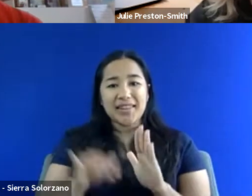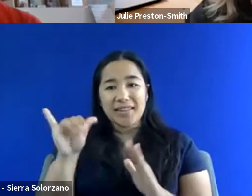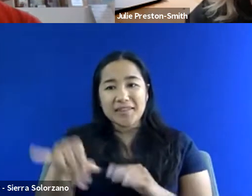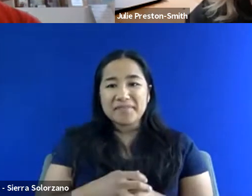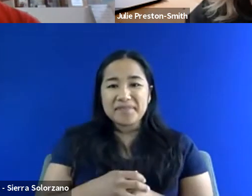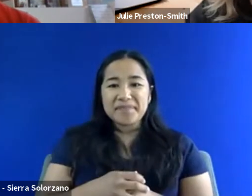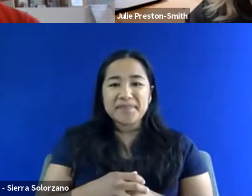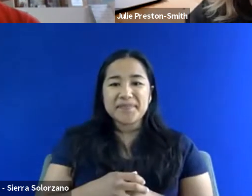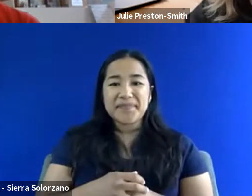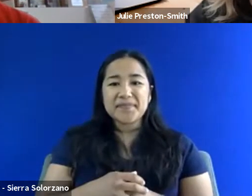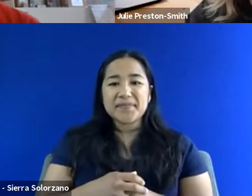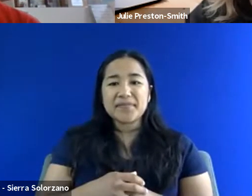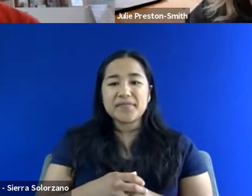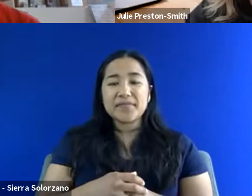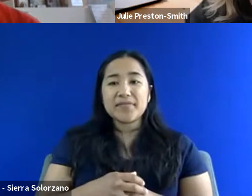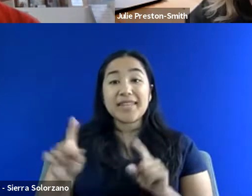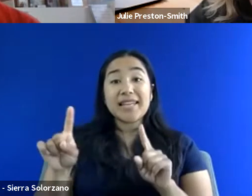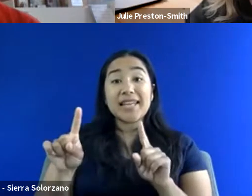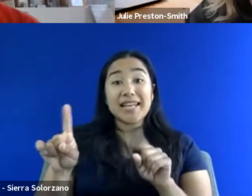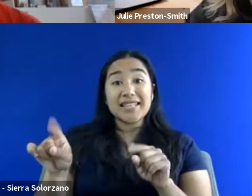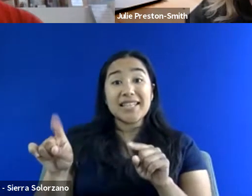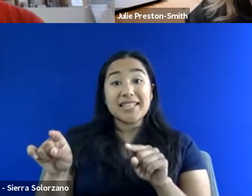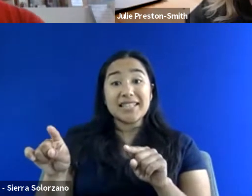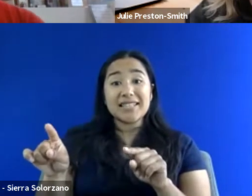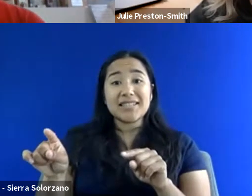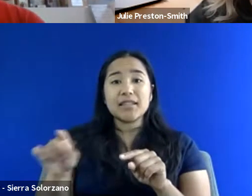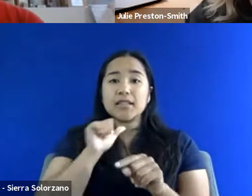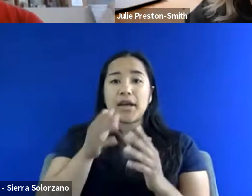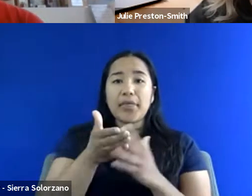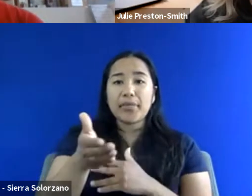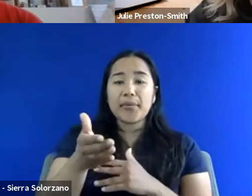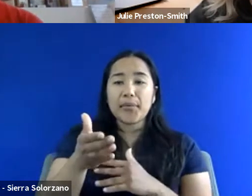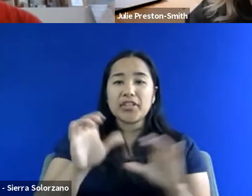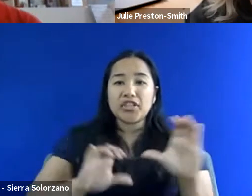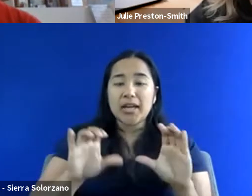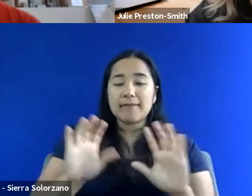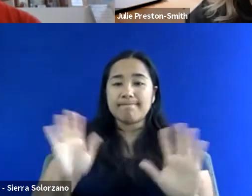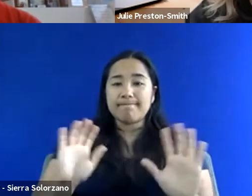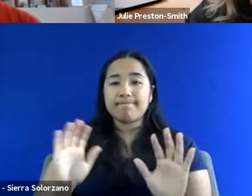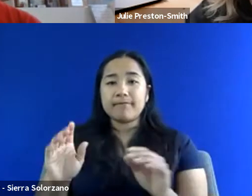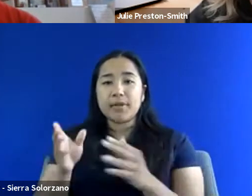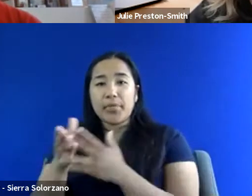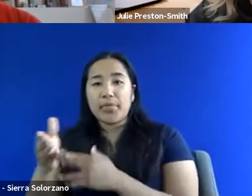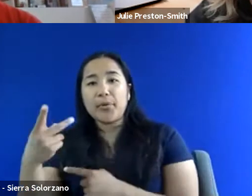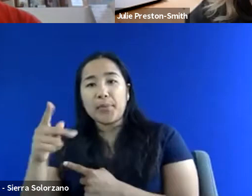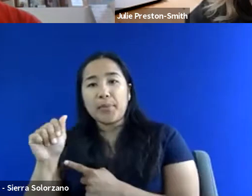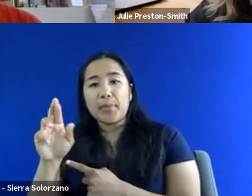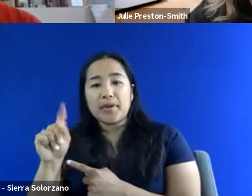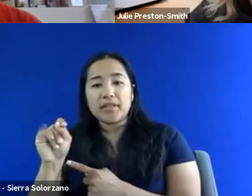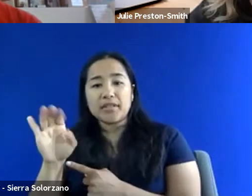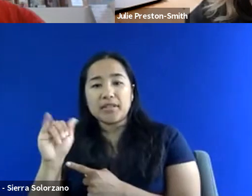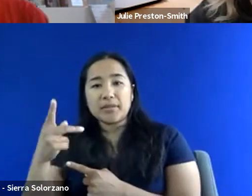through the course of this participation, not through chat, but through the actual participation in this session.